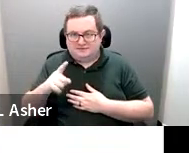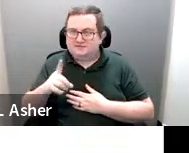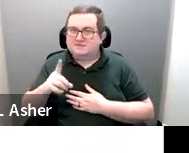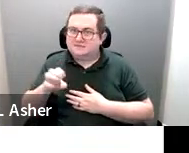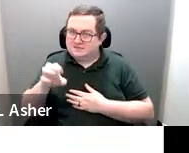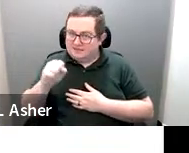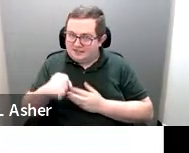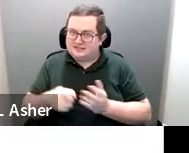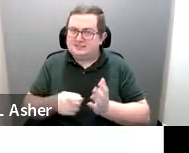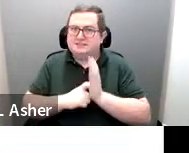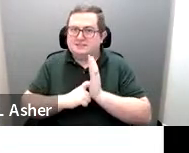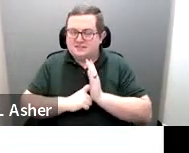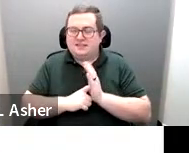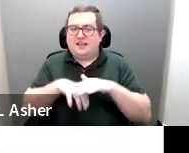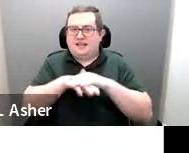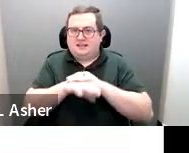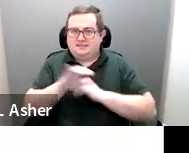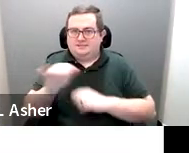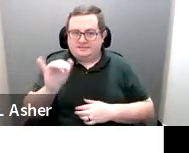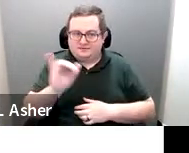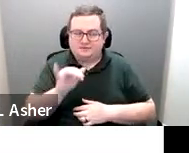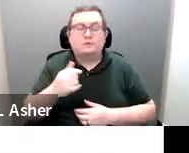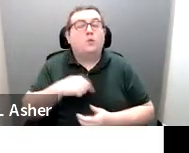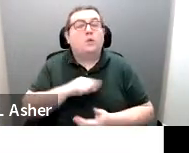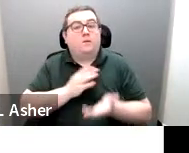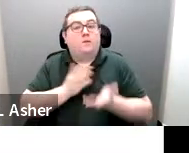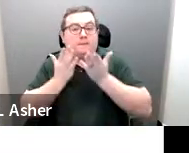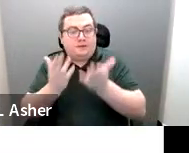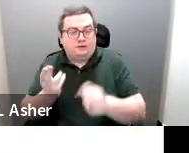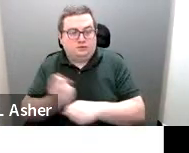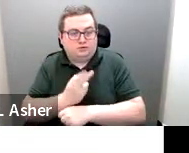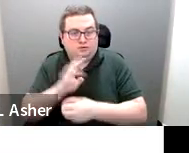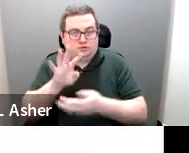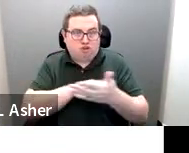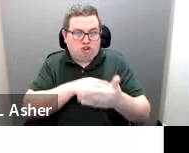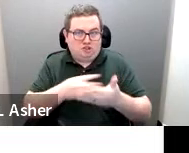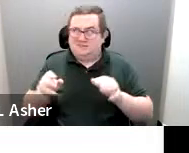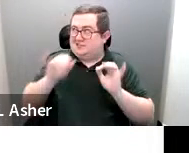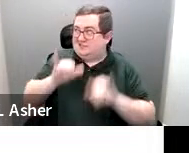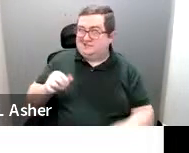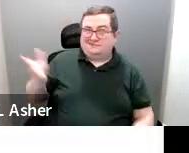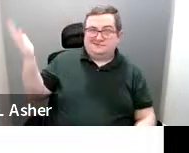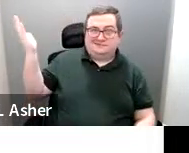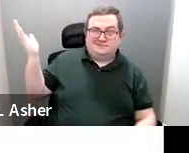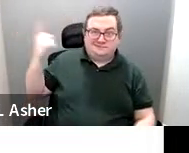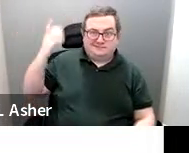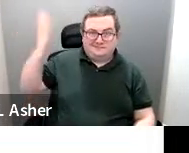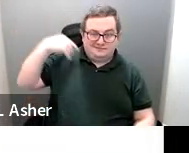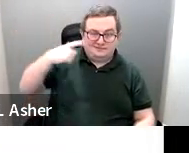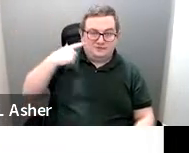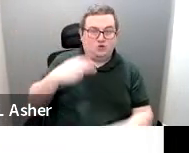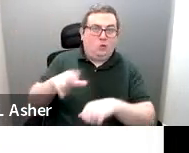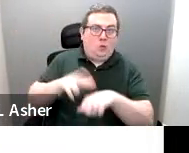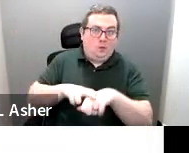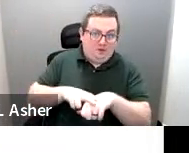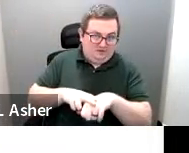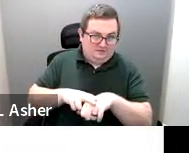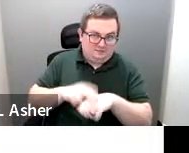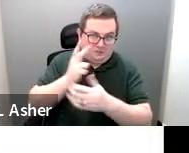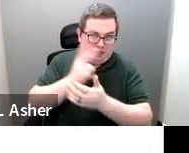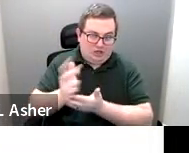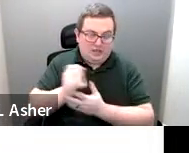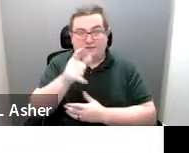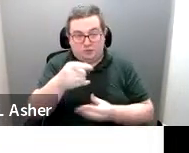accessible. We recommend that you use the chart, that same one that we have for regular parking spaces, if you are